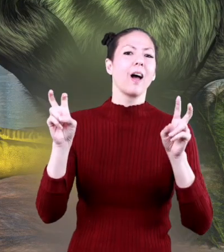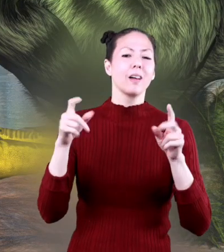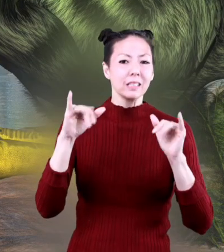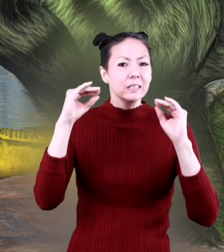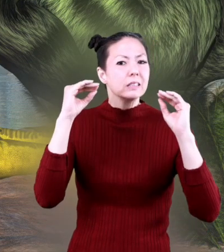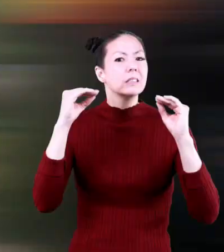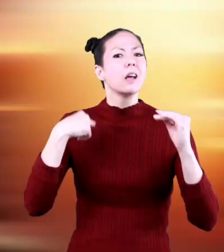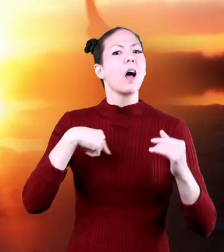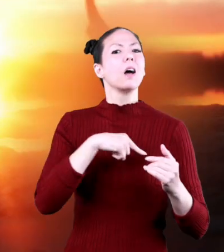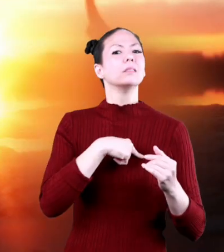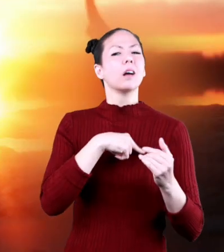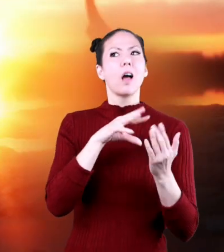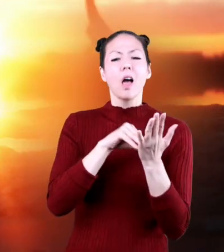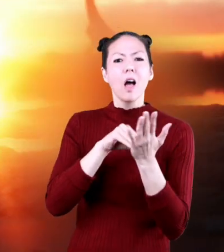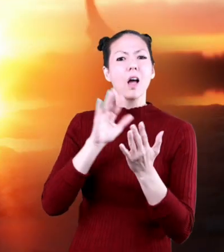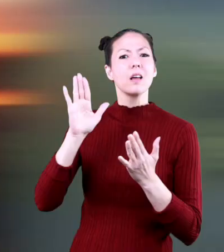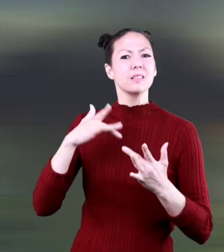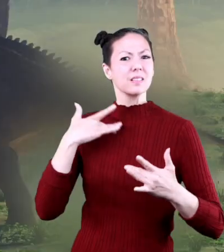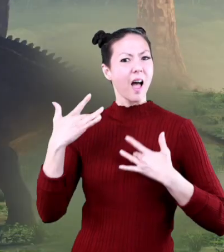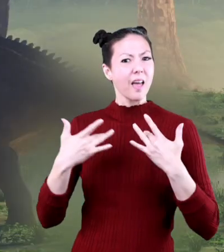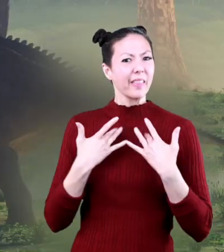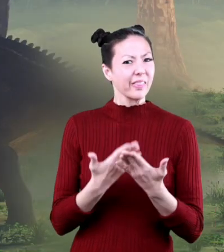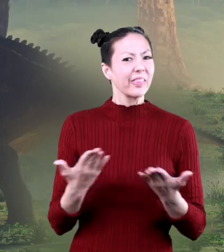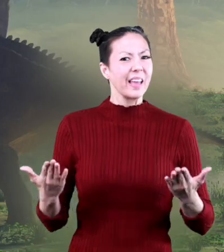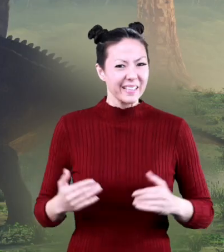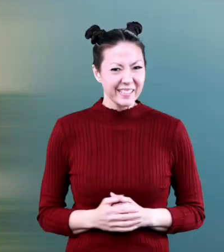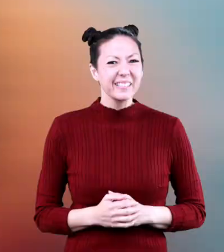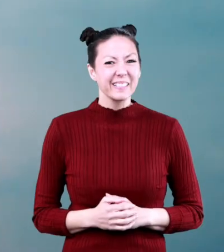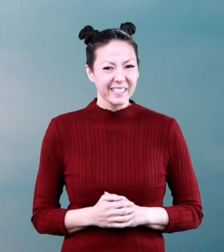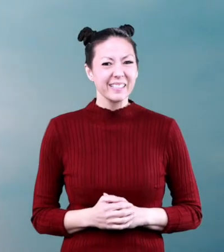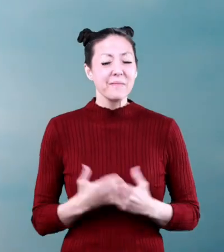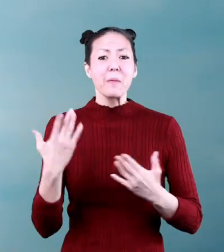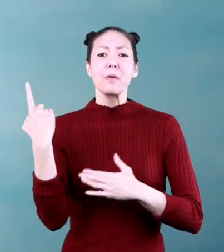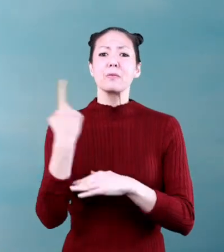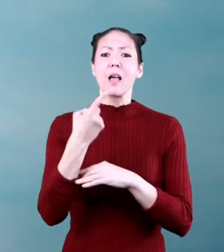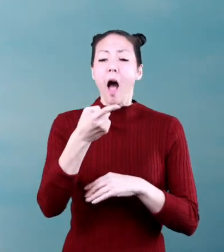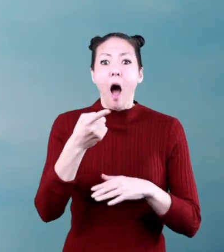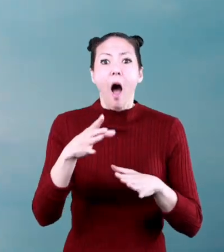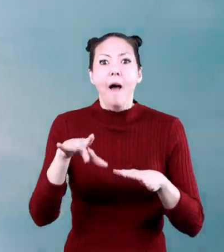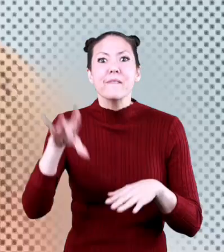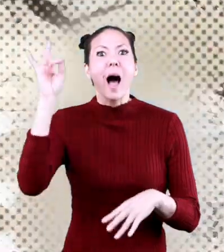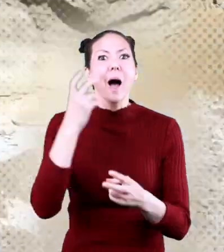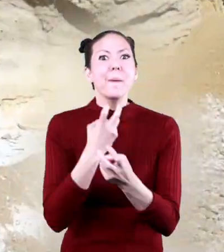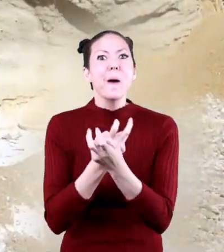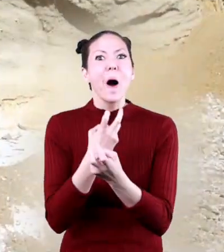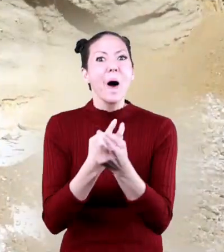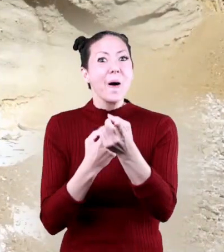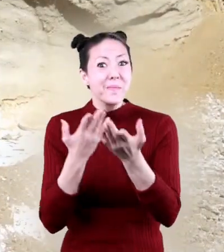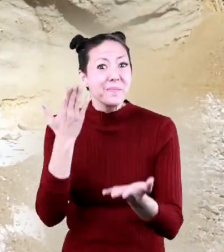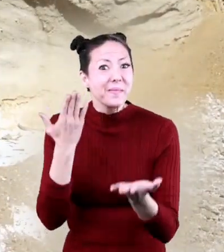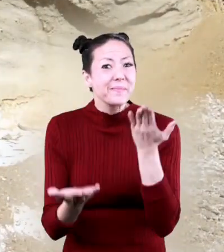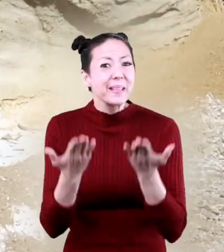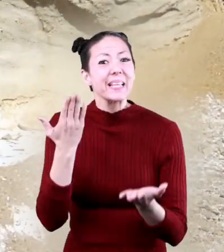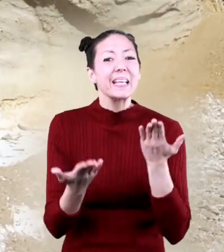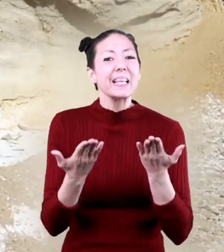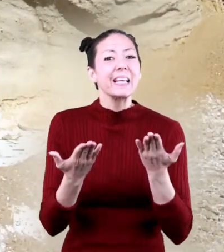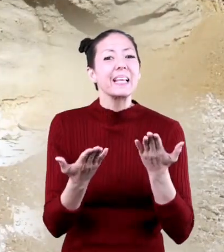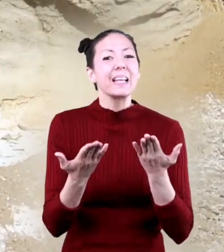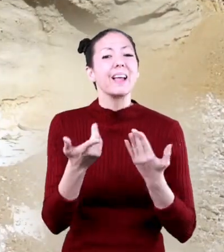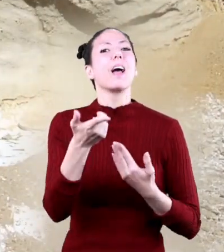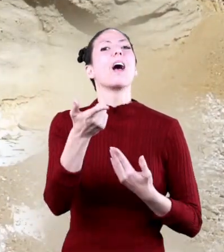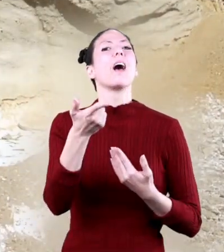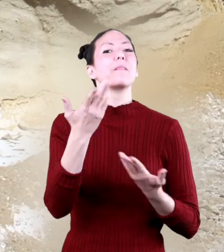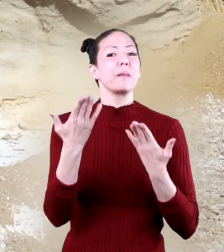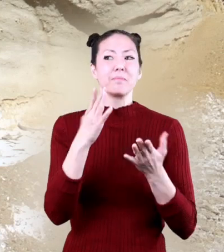these terrible lizards are still teaching us lots of exciting things maybe one day you will be the one to